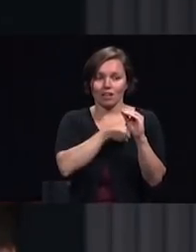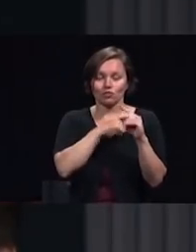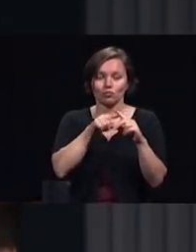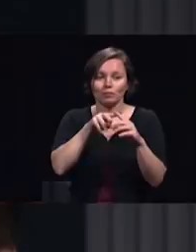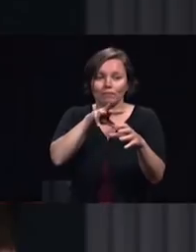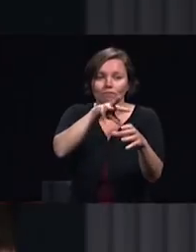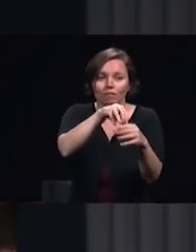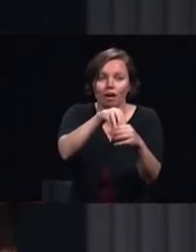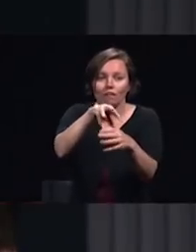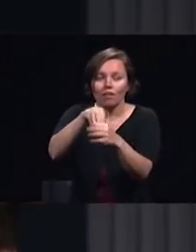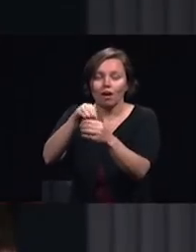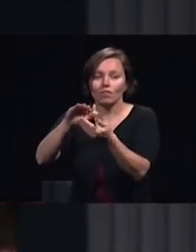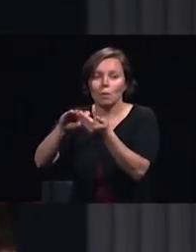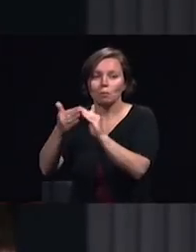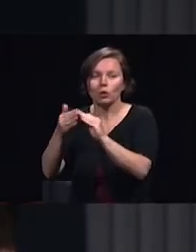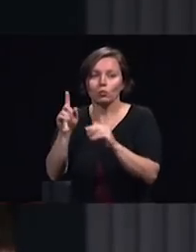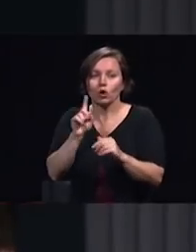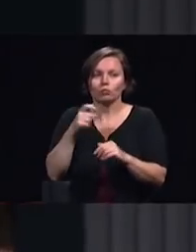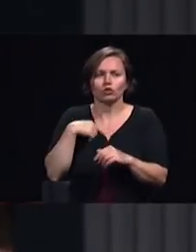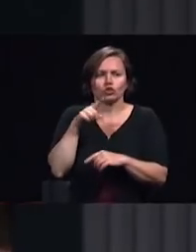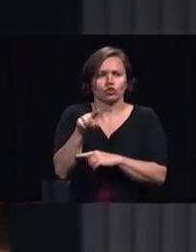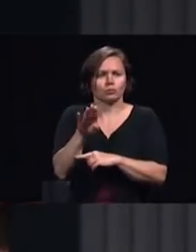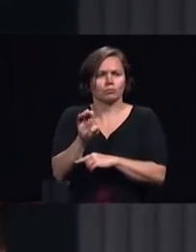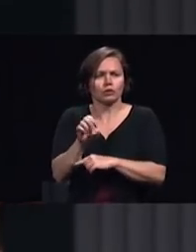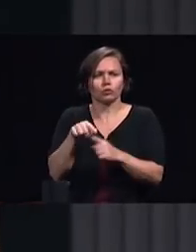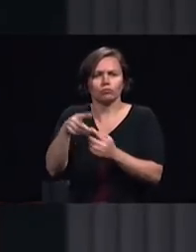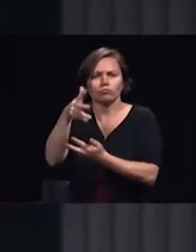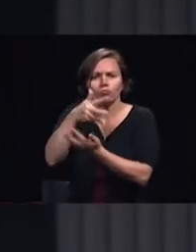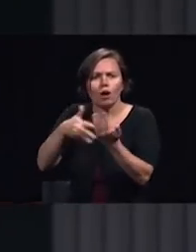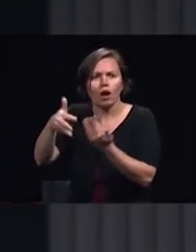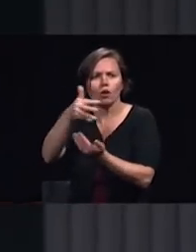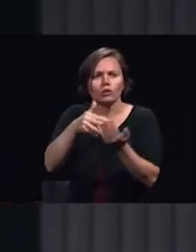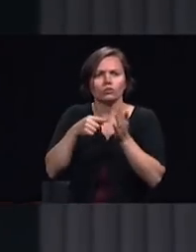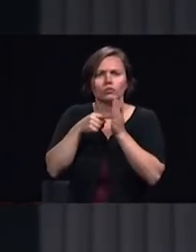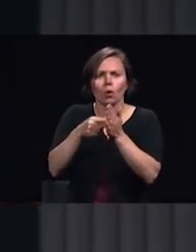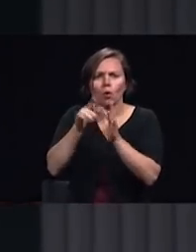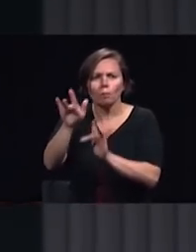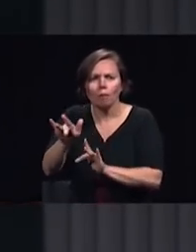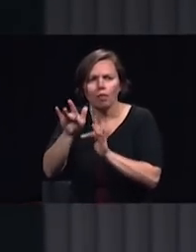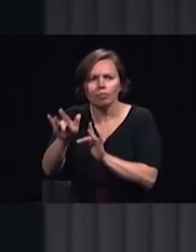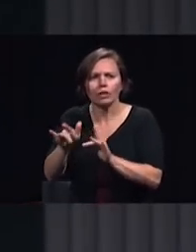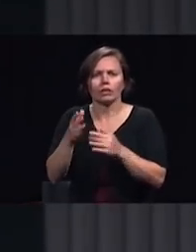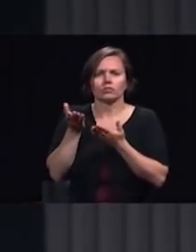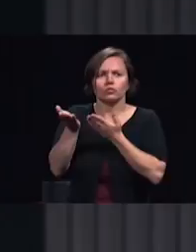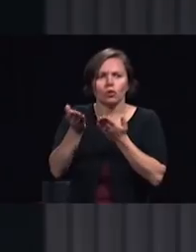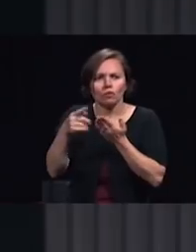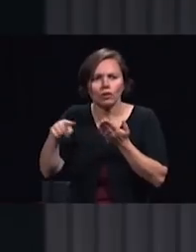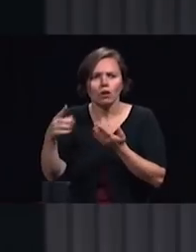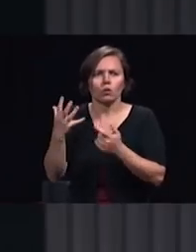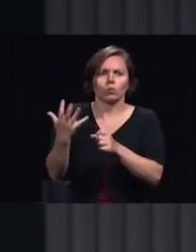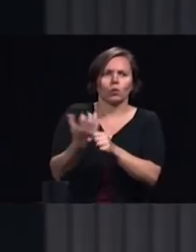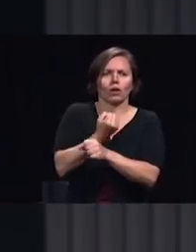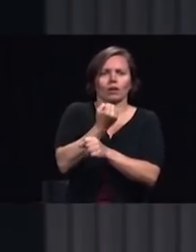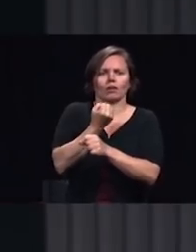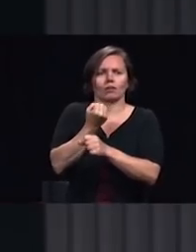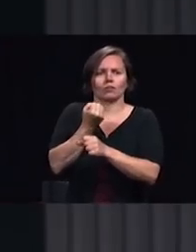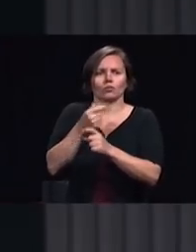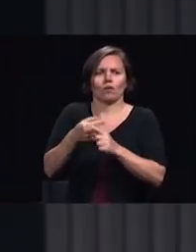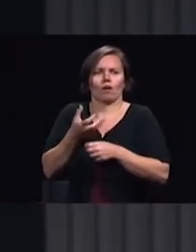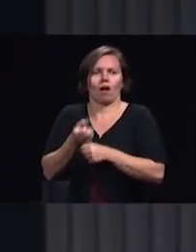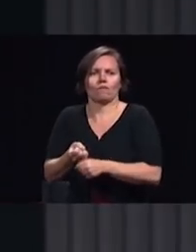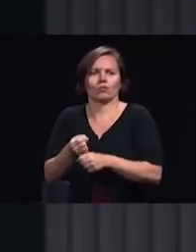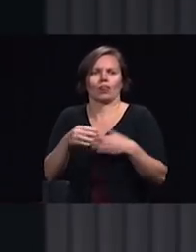belong as Tini said to mingle show sympathy minister to needs win confidence and lead people to Jesus Christ